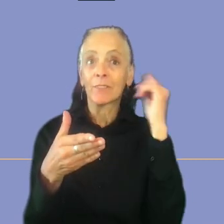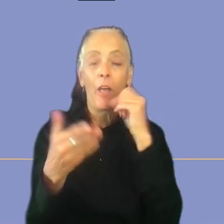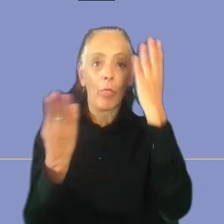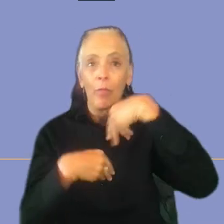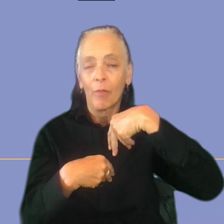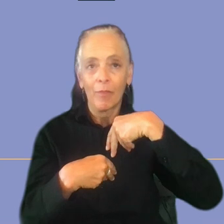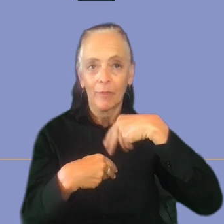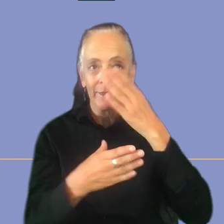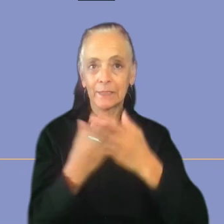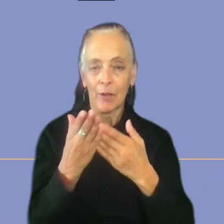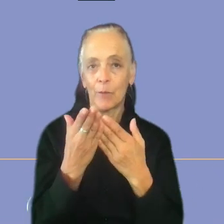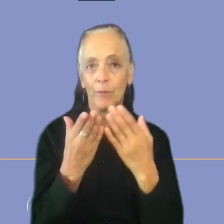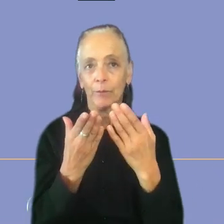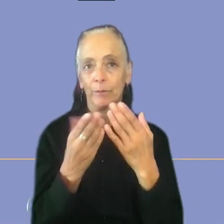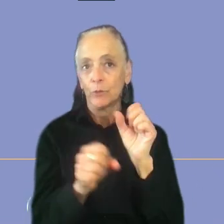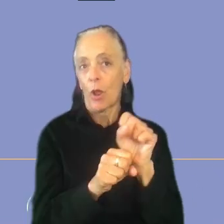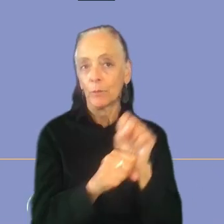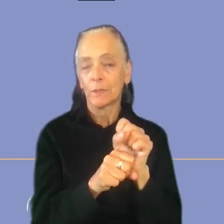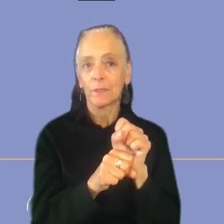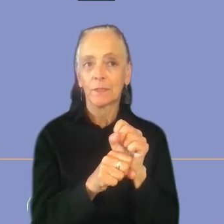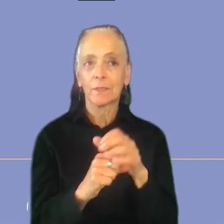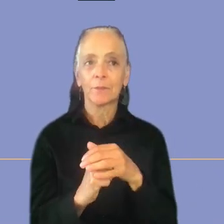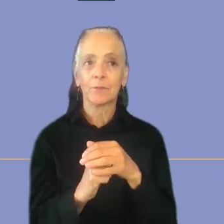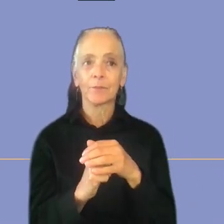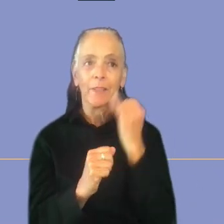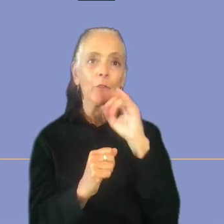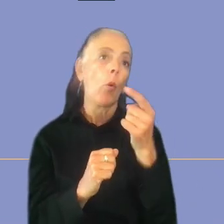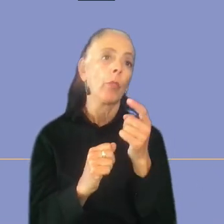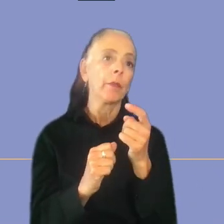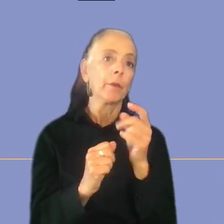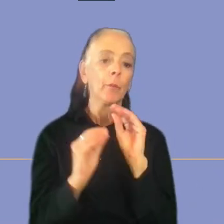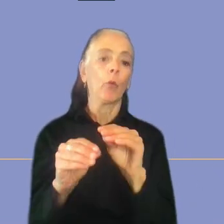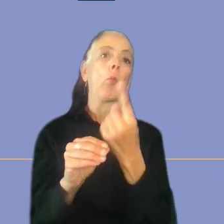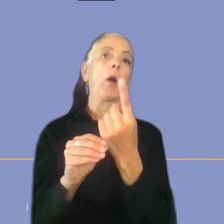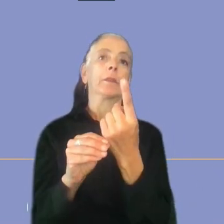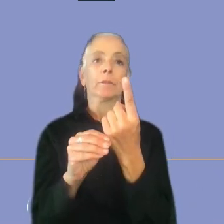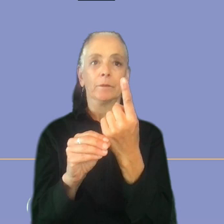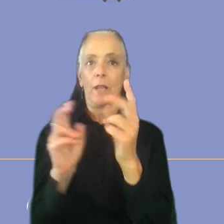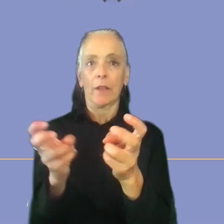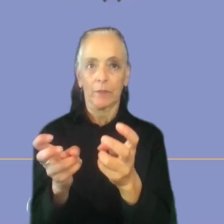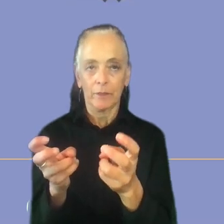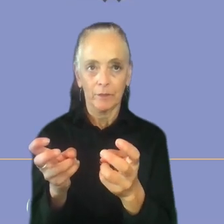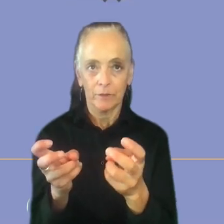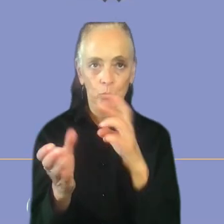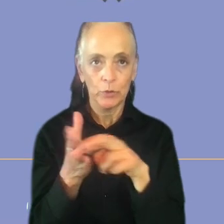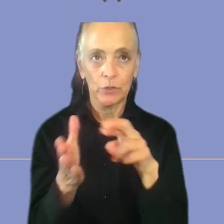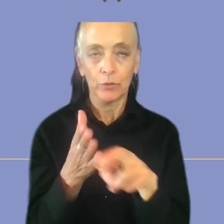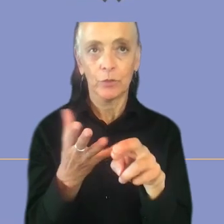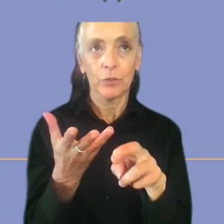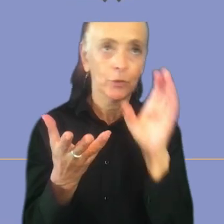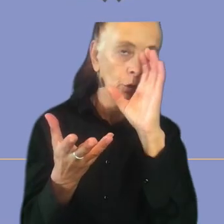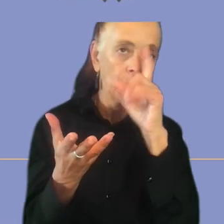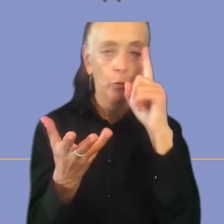some of these if you can if you actually only use one of these two to search for jobs. So for the